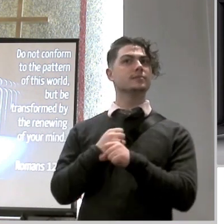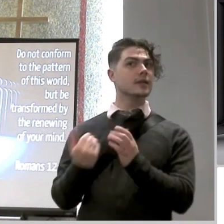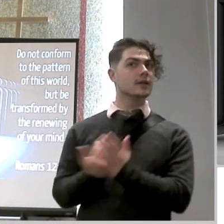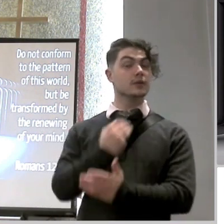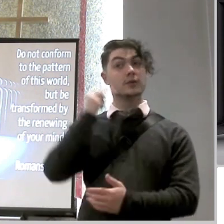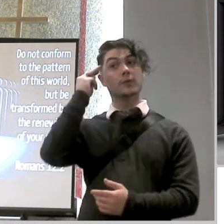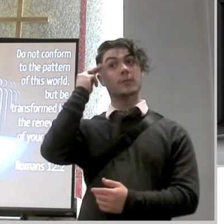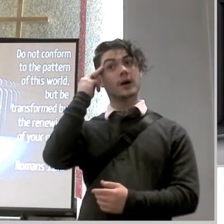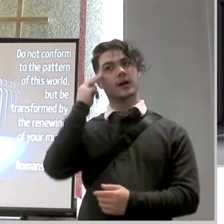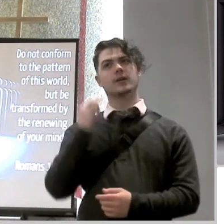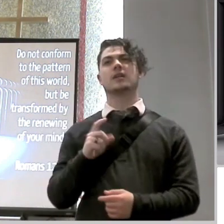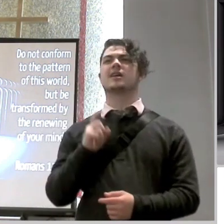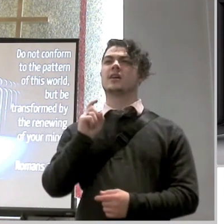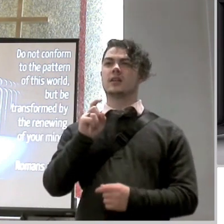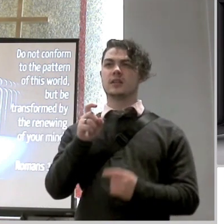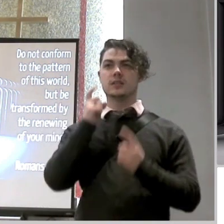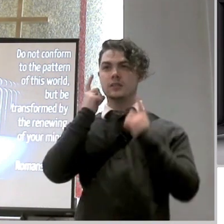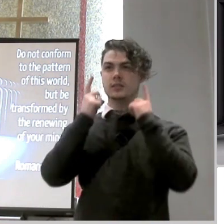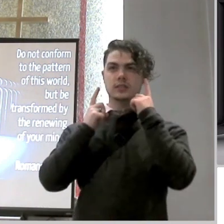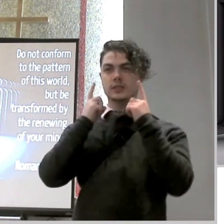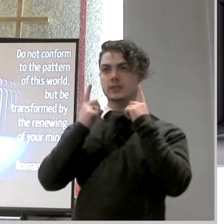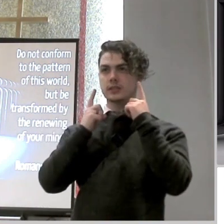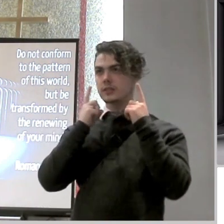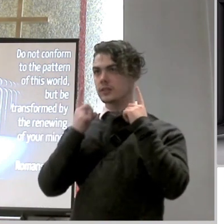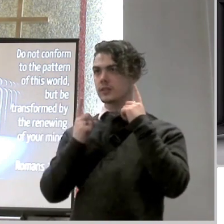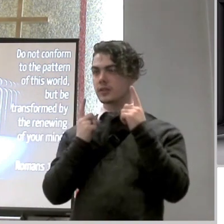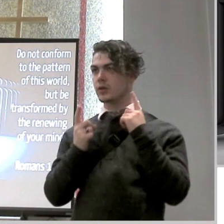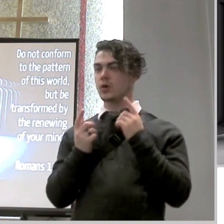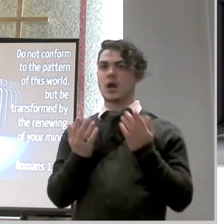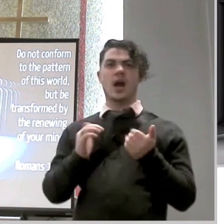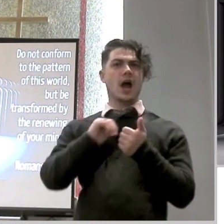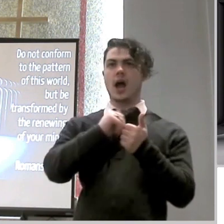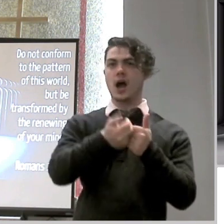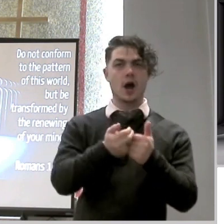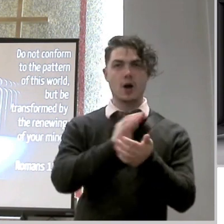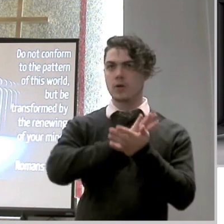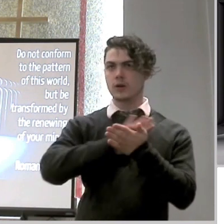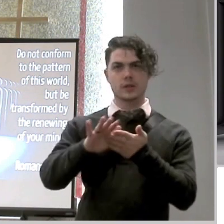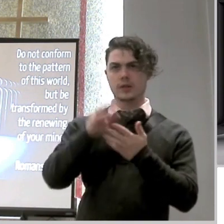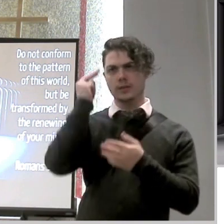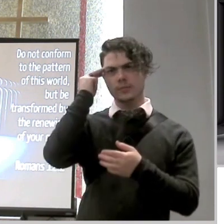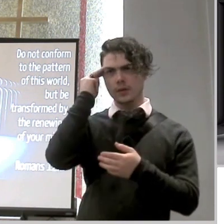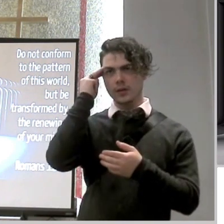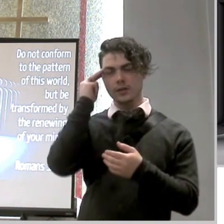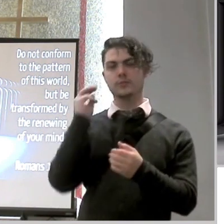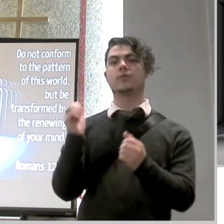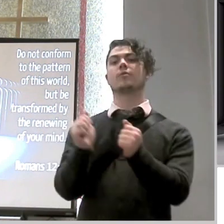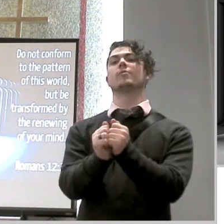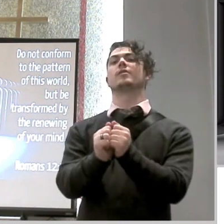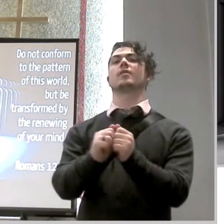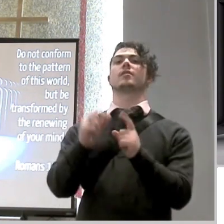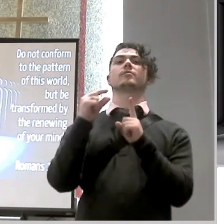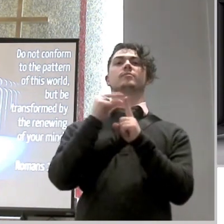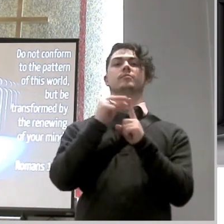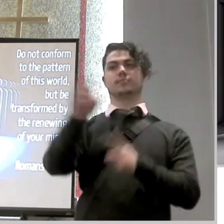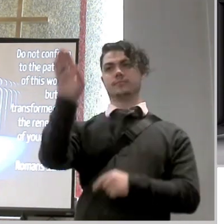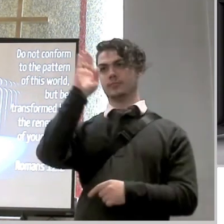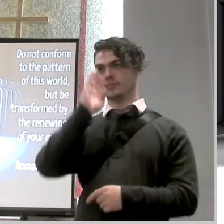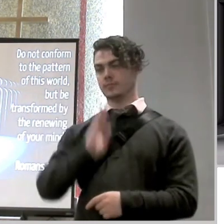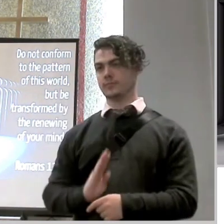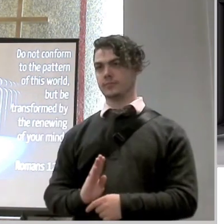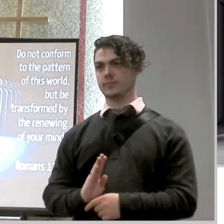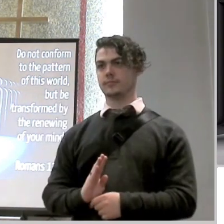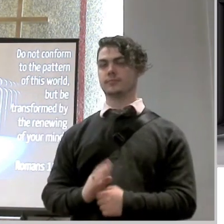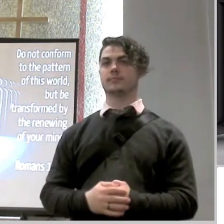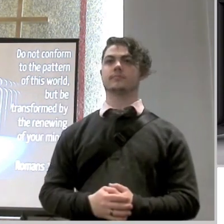you need to consider that the cleansing agent for a clean mind is the word of god the more word that goes in